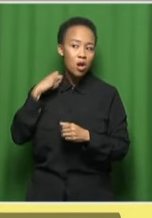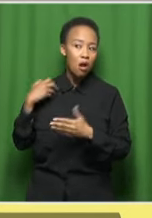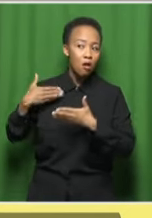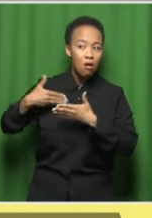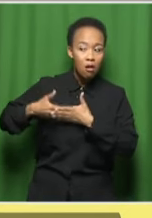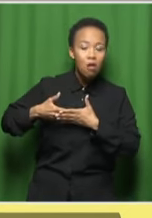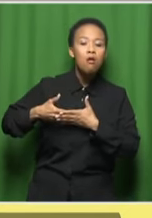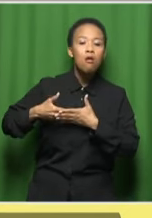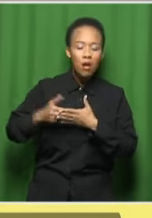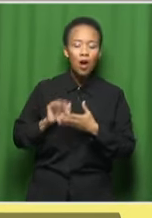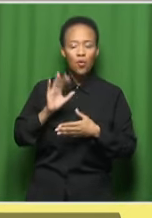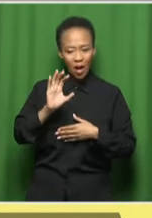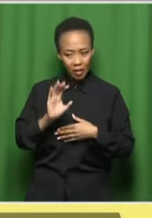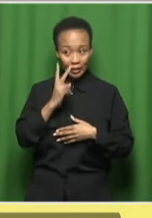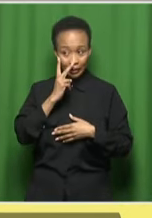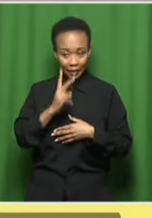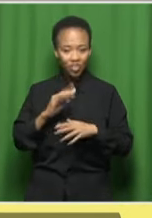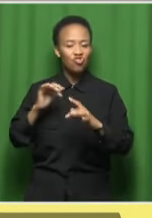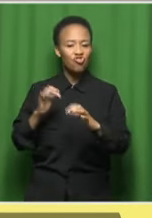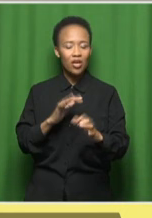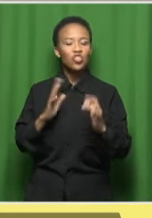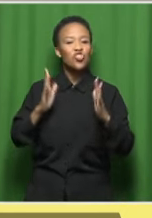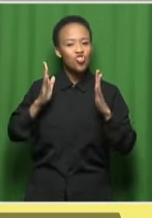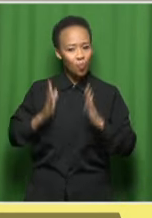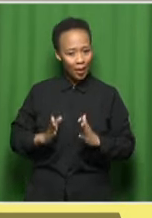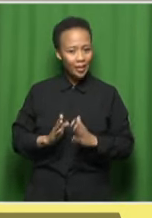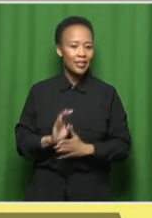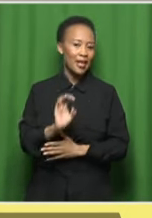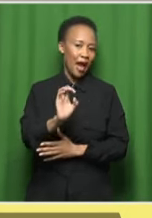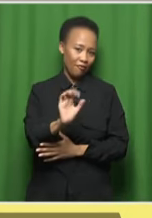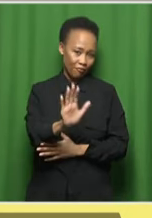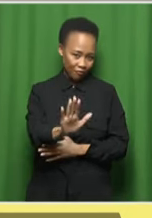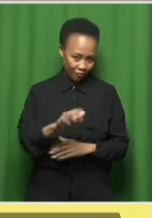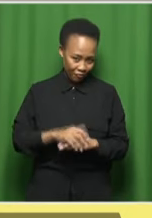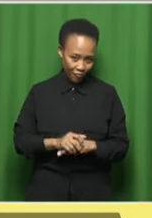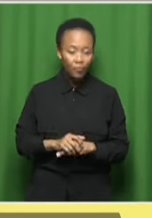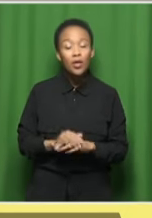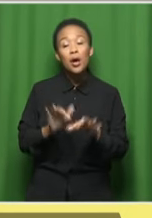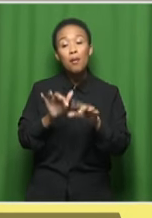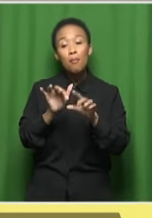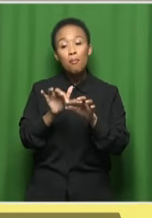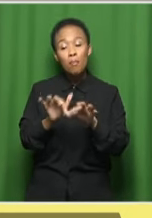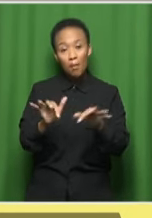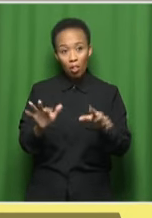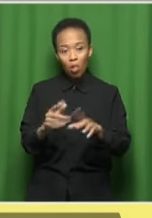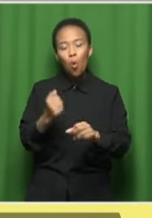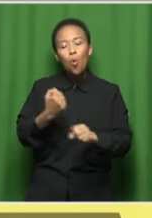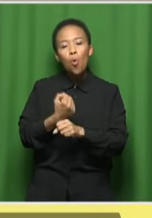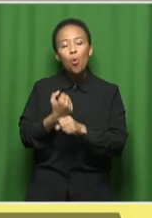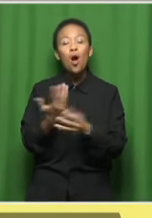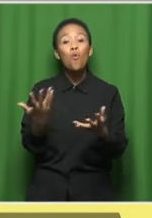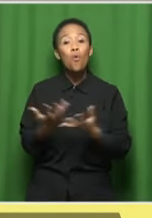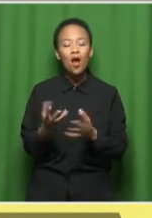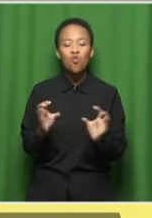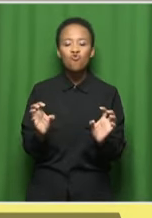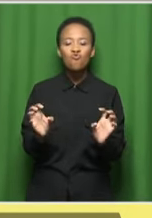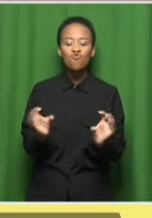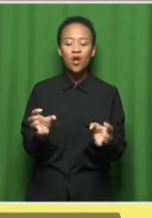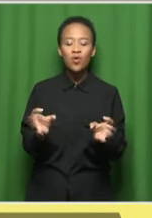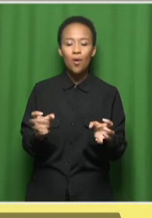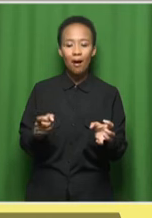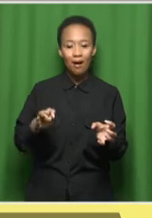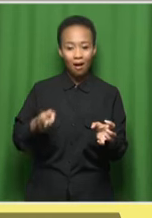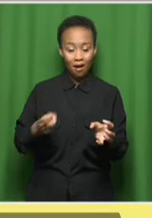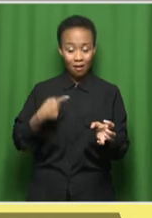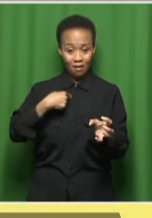carried humanity. And as somebody that works in the space of radio, I think, I mean, it is my